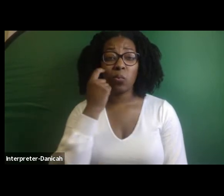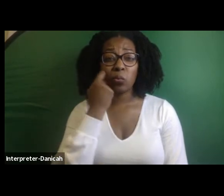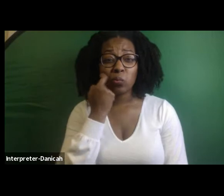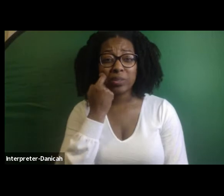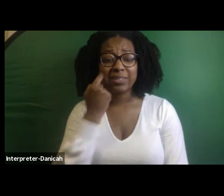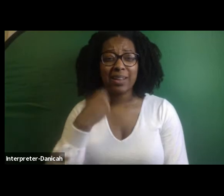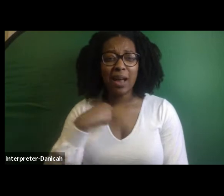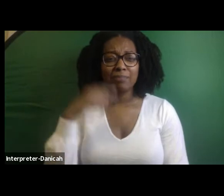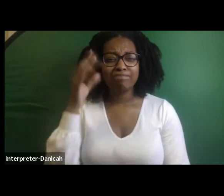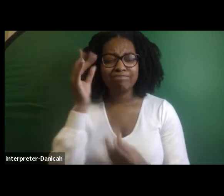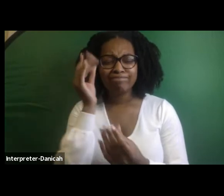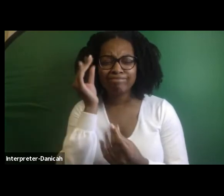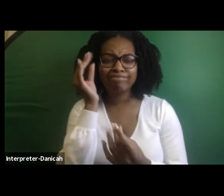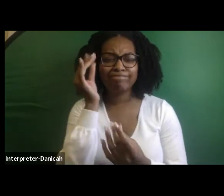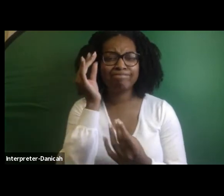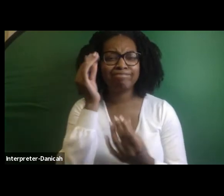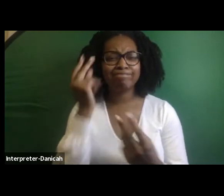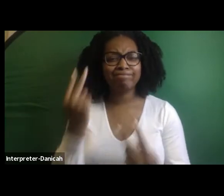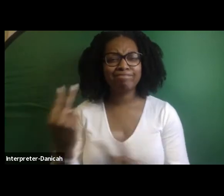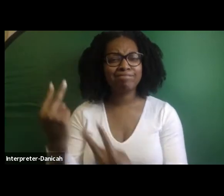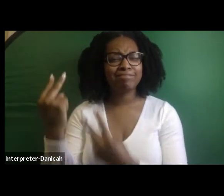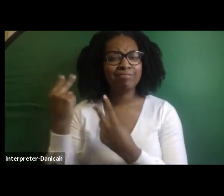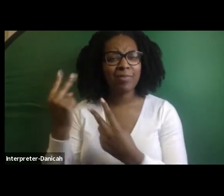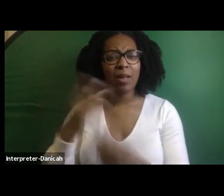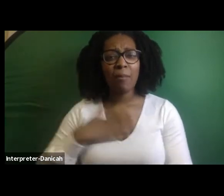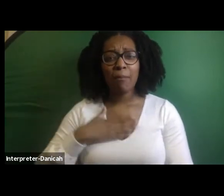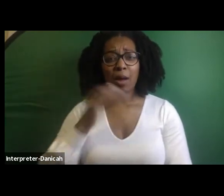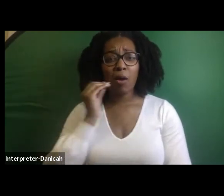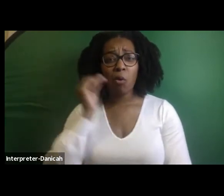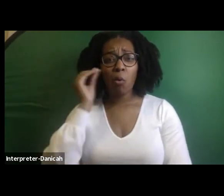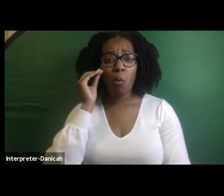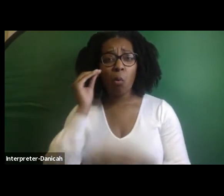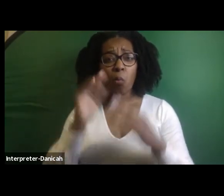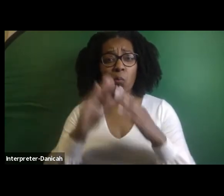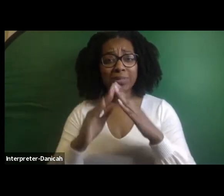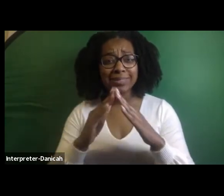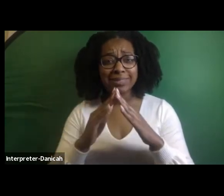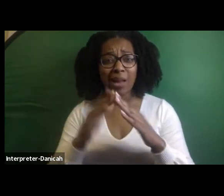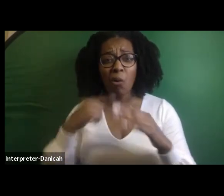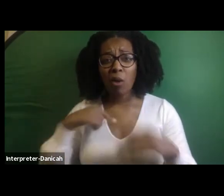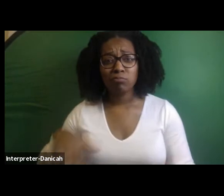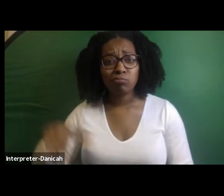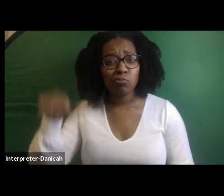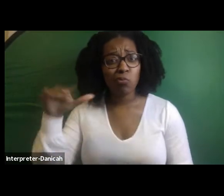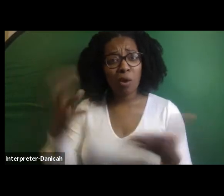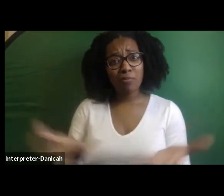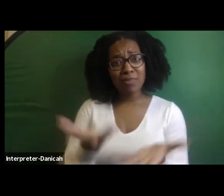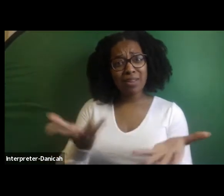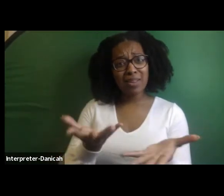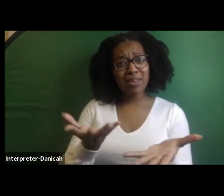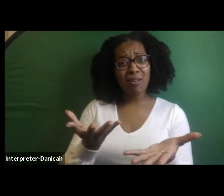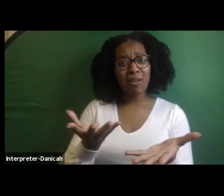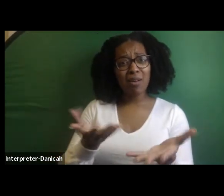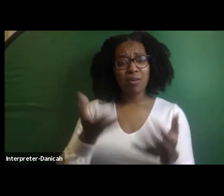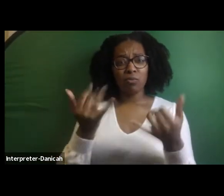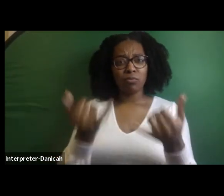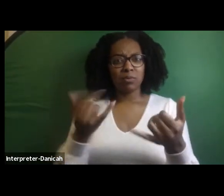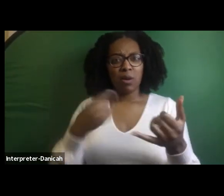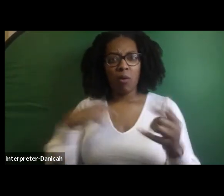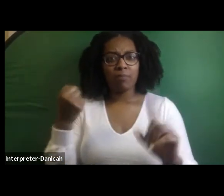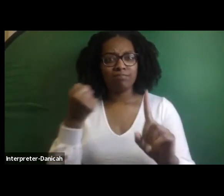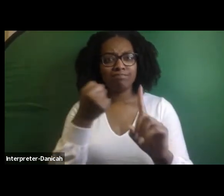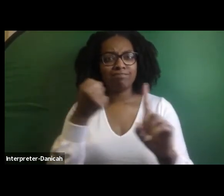again, returning to my hometown, how I'm affected, like full circle. So, I got a bike